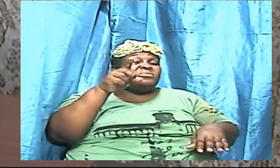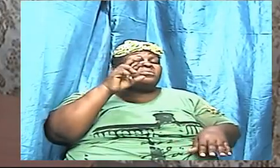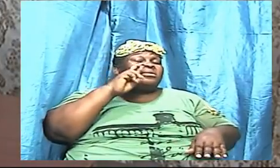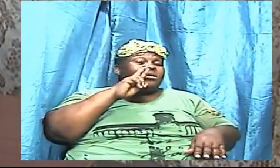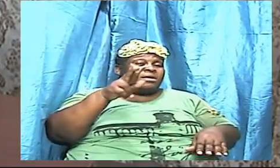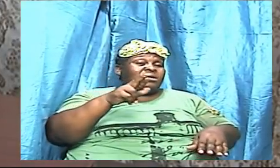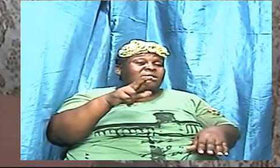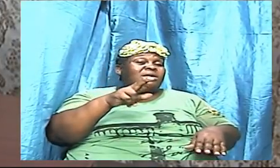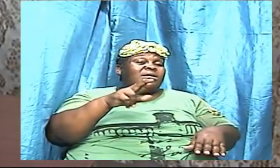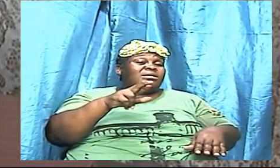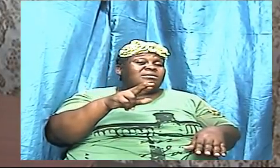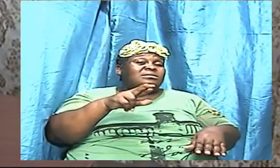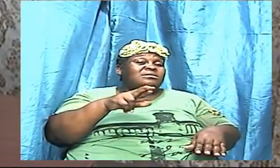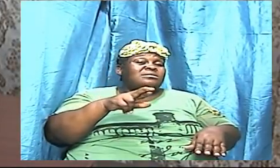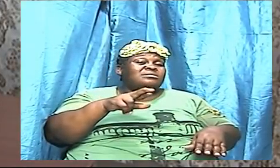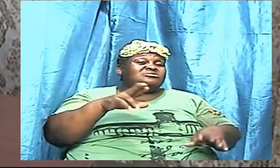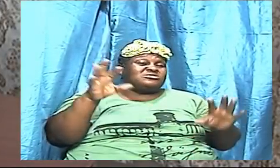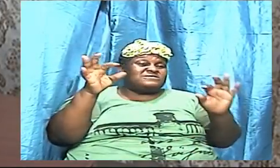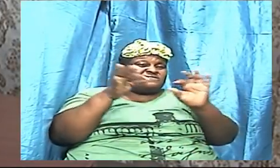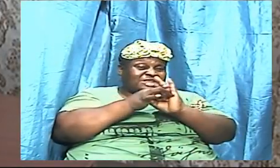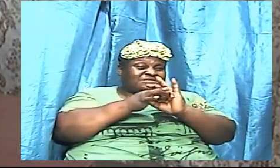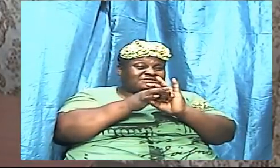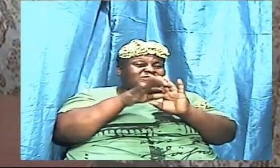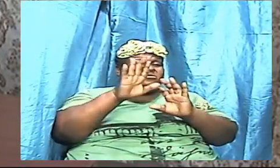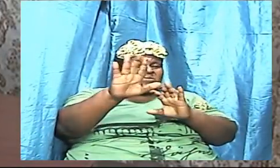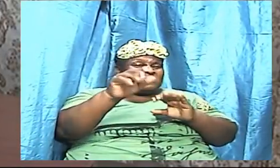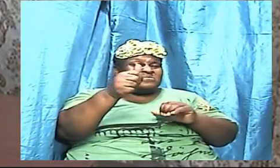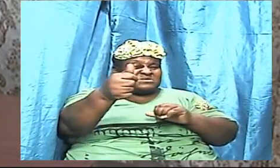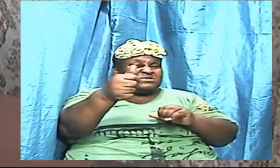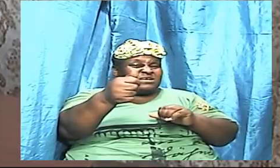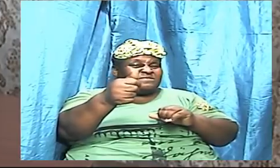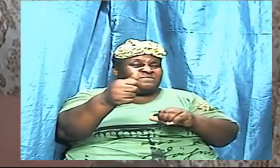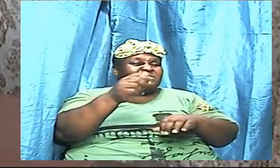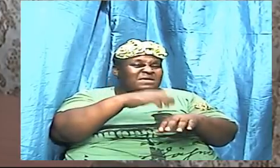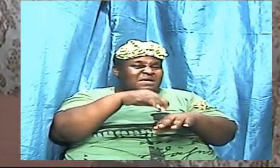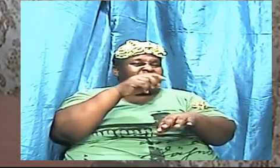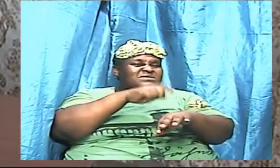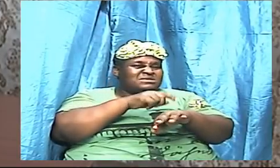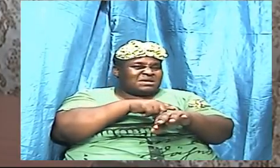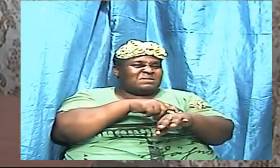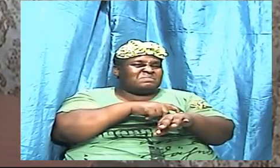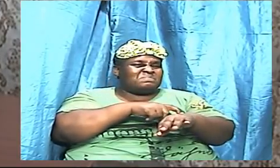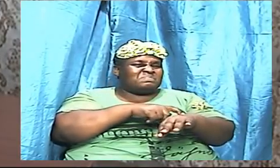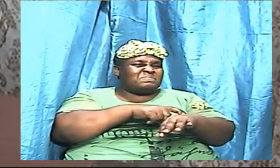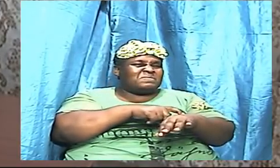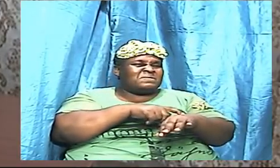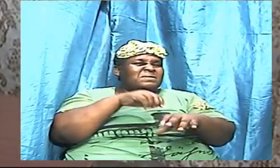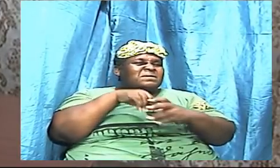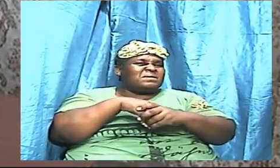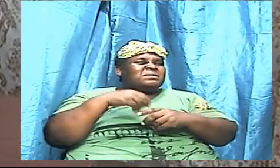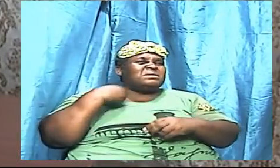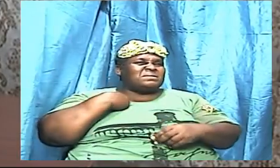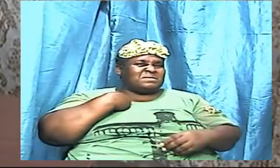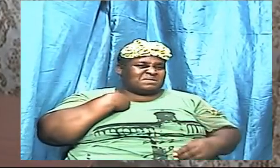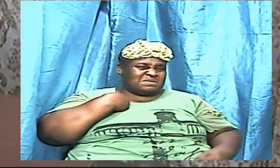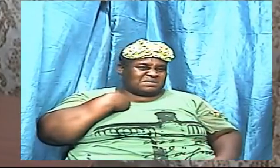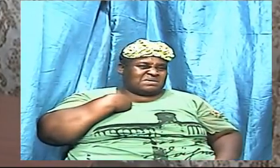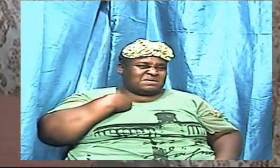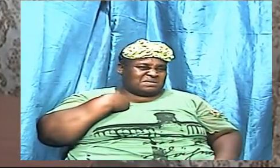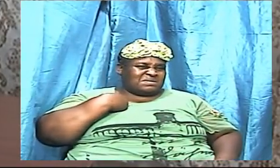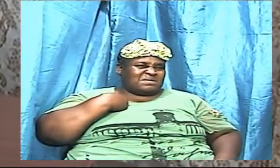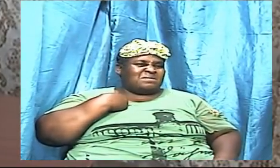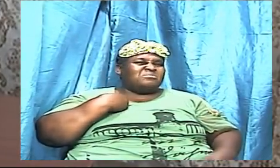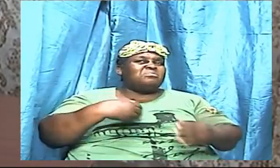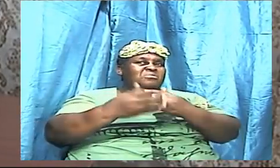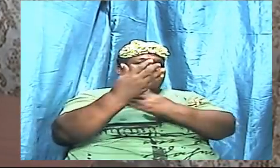adjust yourself to that time it means that in Nairobi it will be morning for you